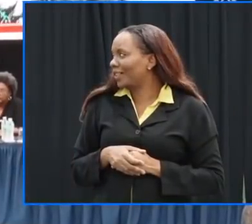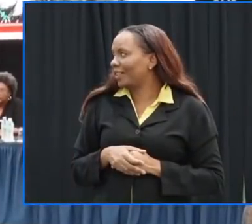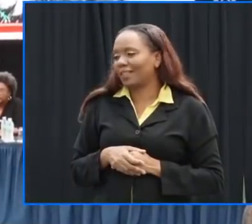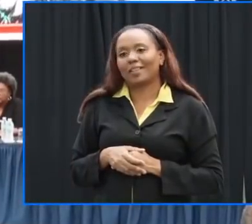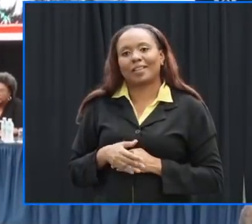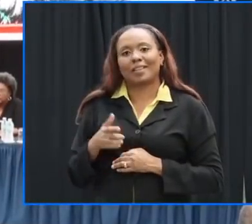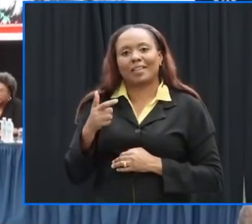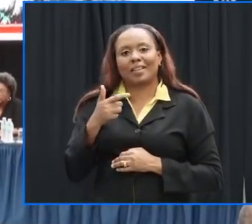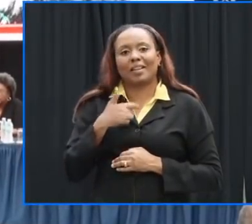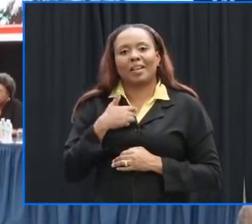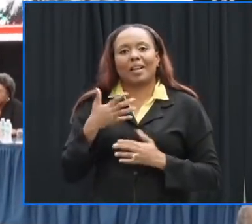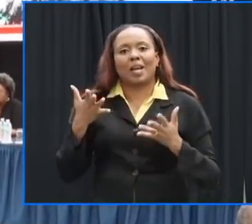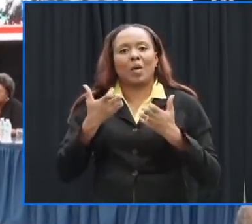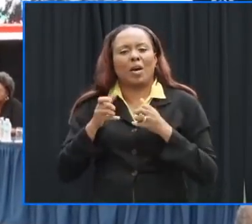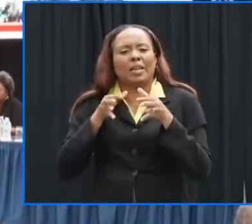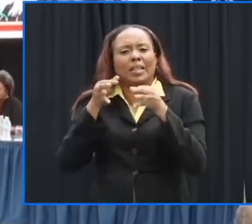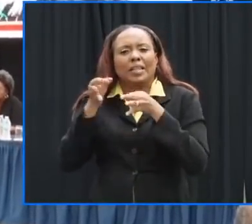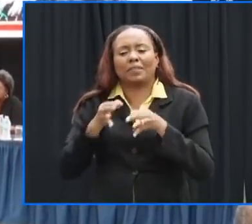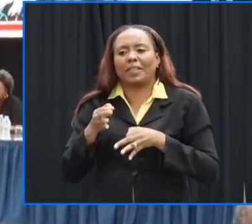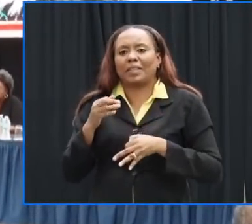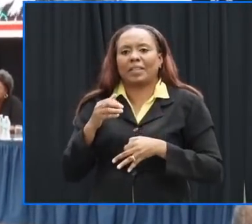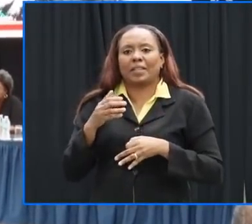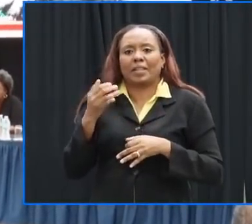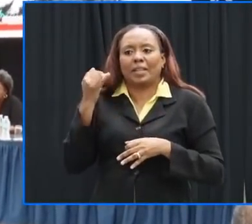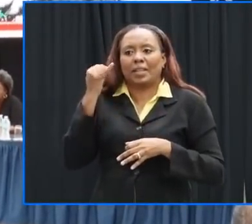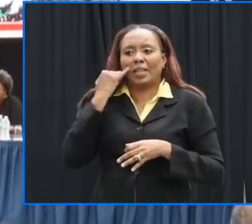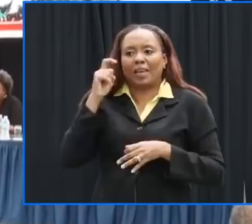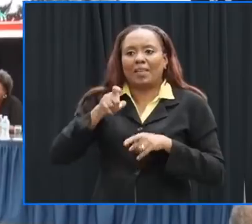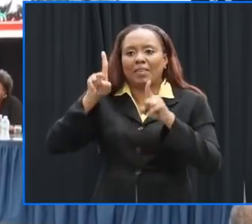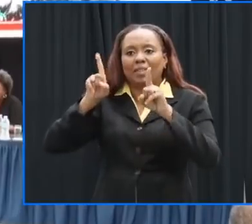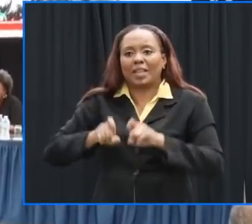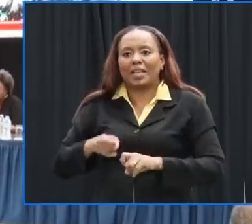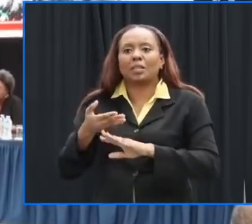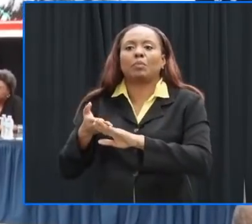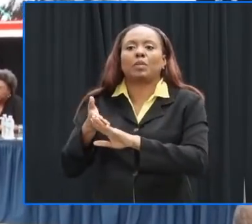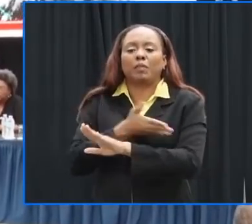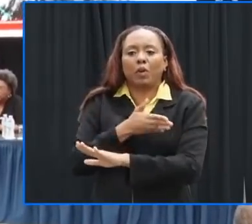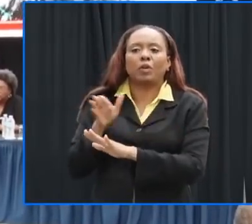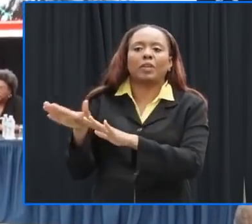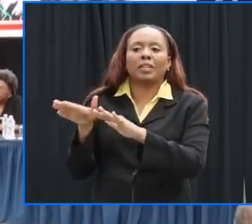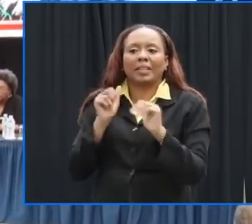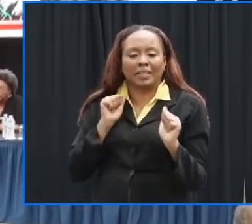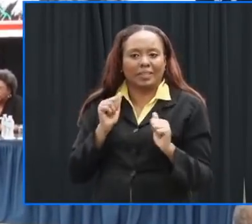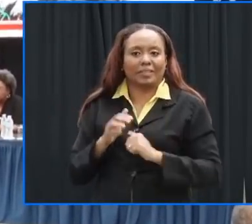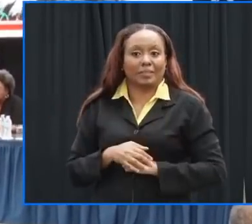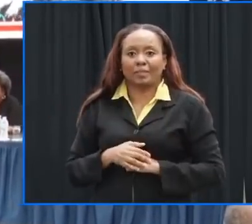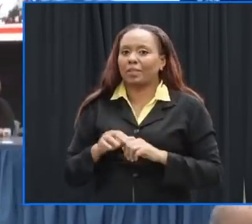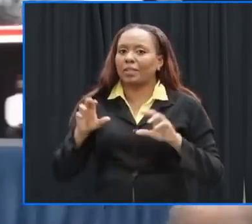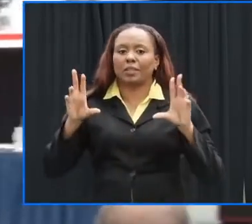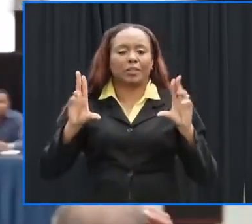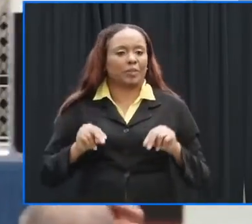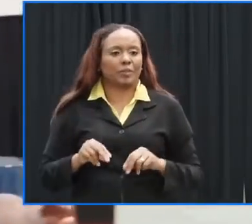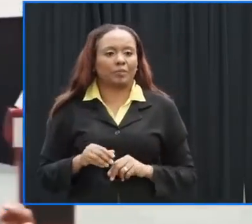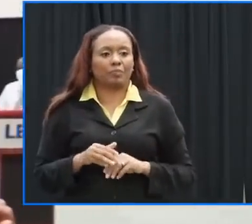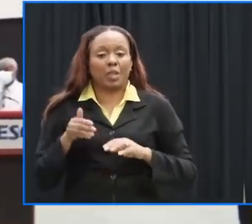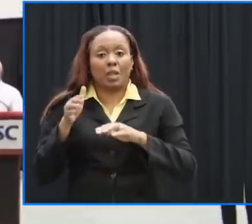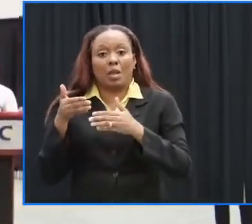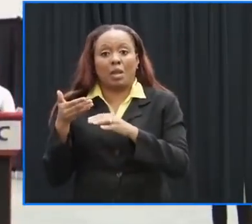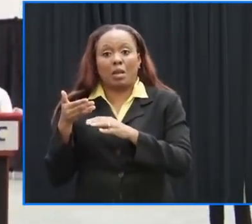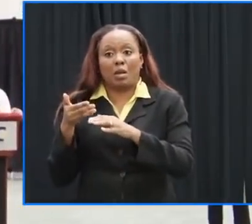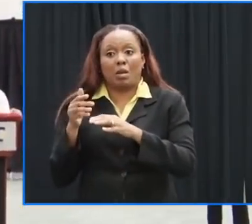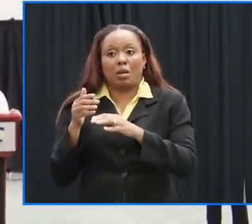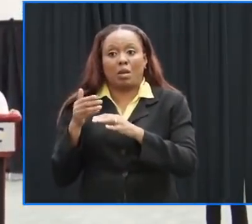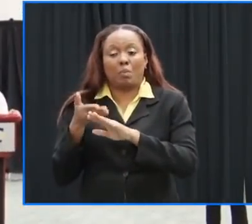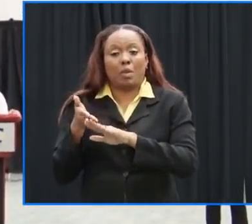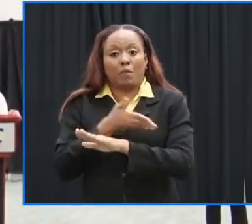just to clarify no there's no um there's no requirement for testing for